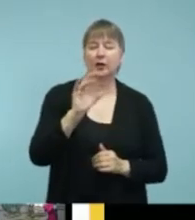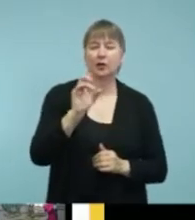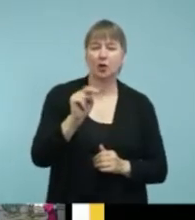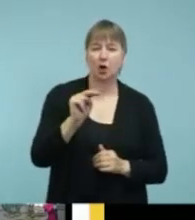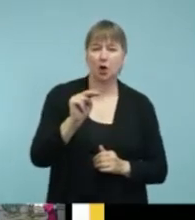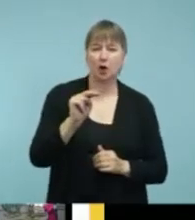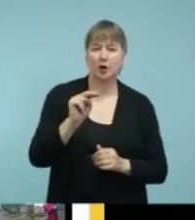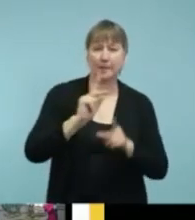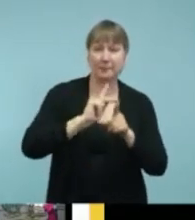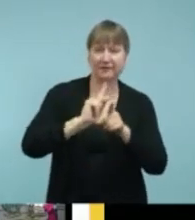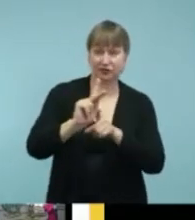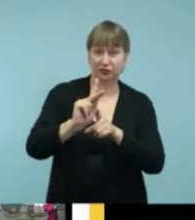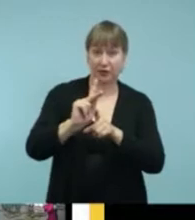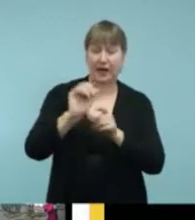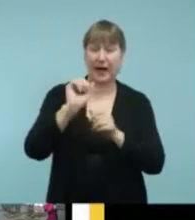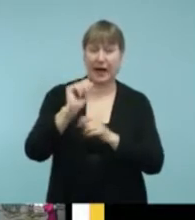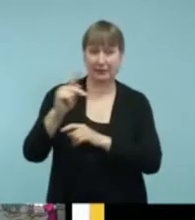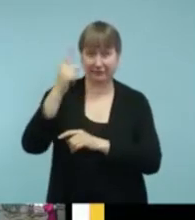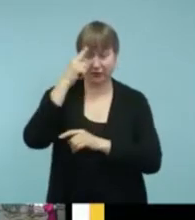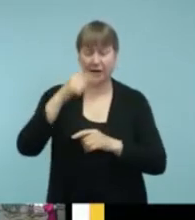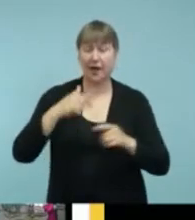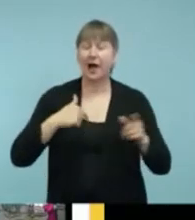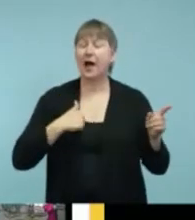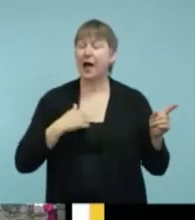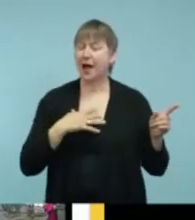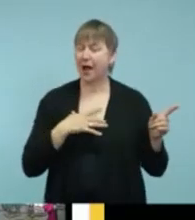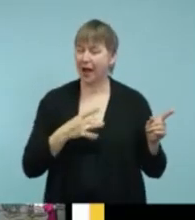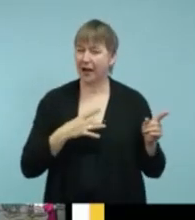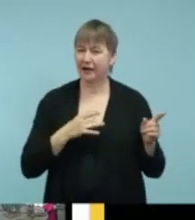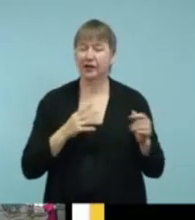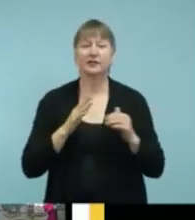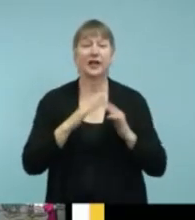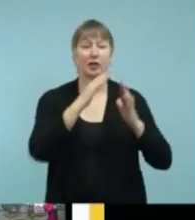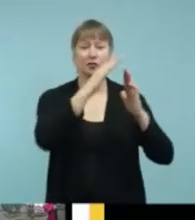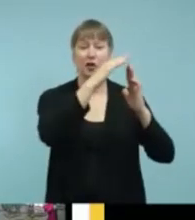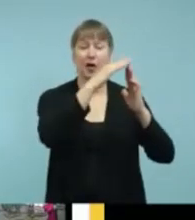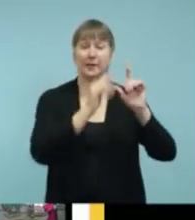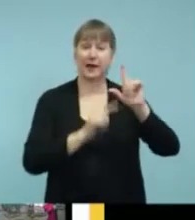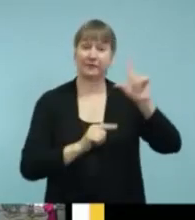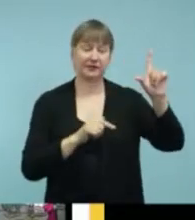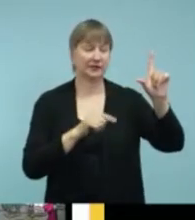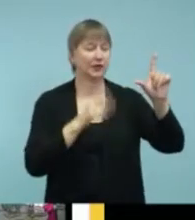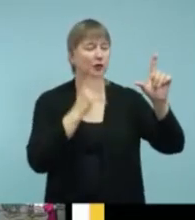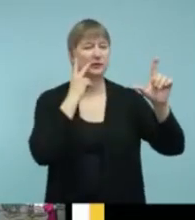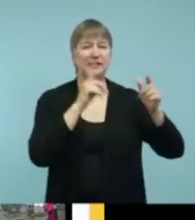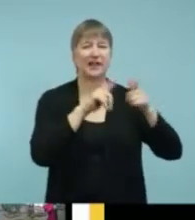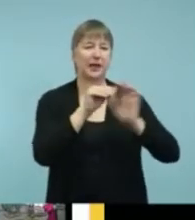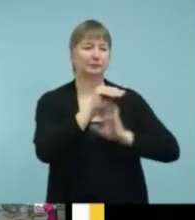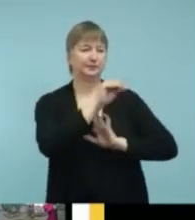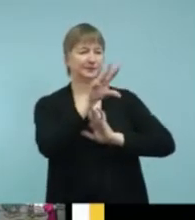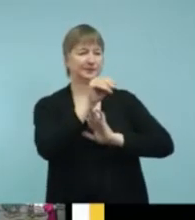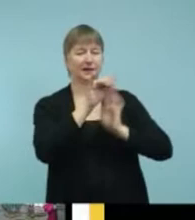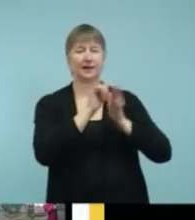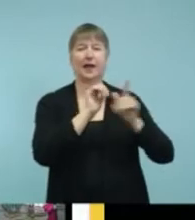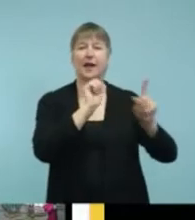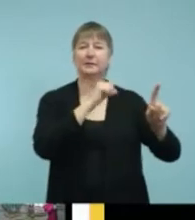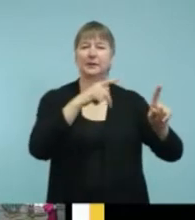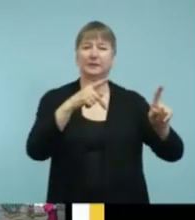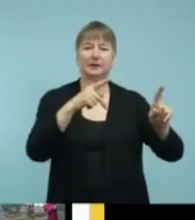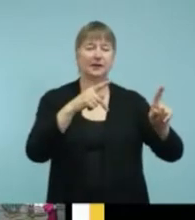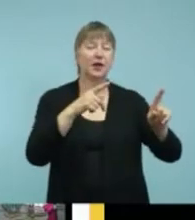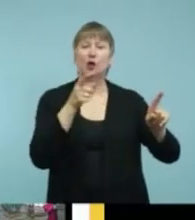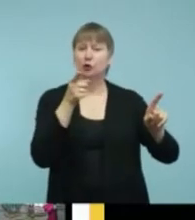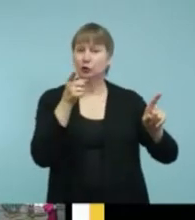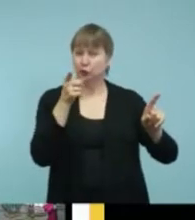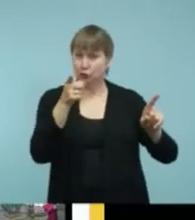And so what I love about this app in the upper left hand corner, um, you'll see kind of a screenshot of the app. You can enter in